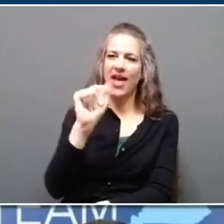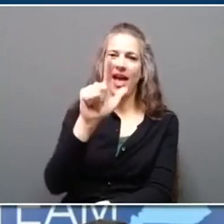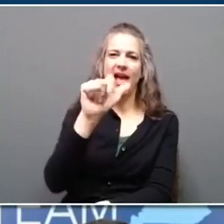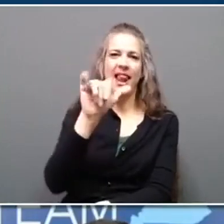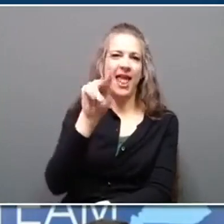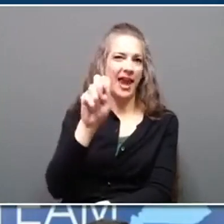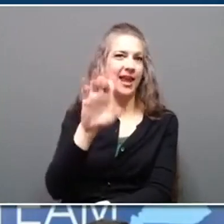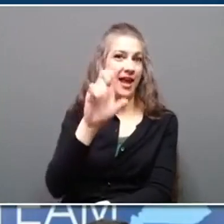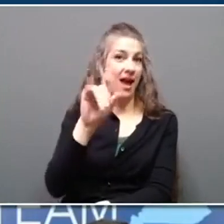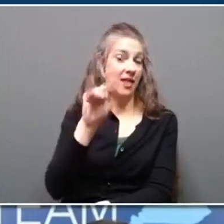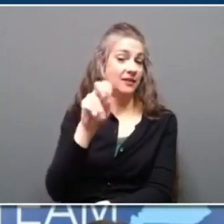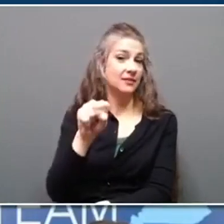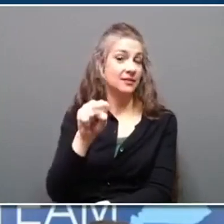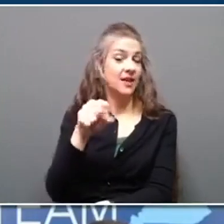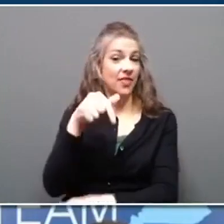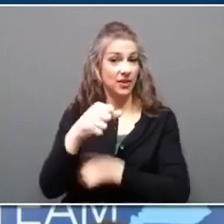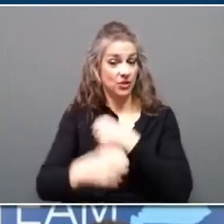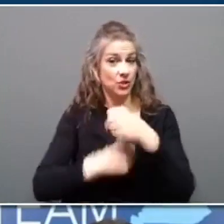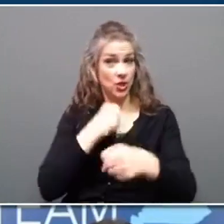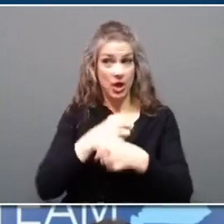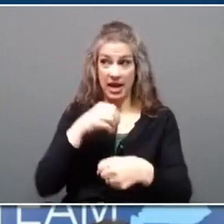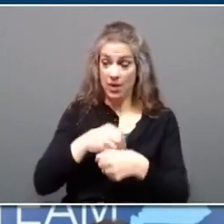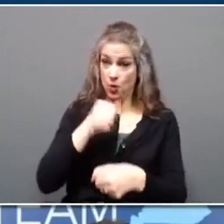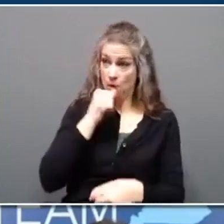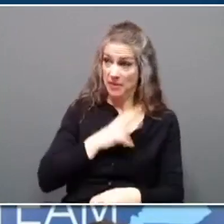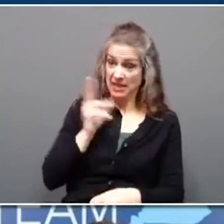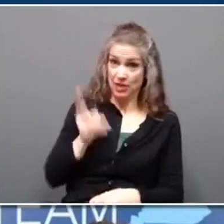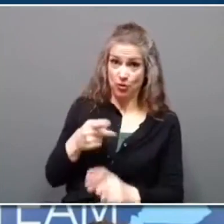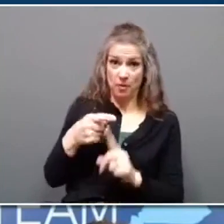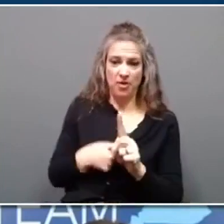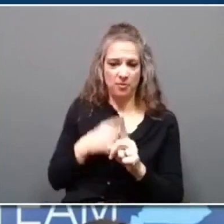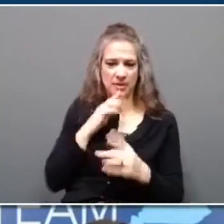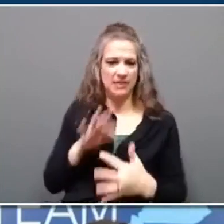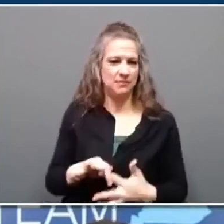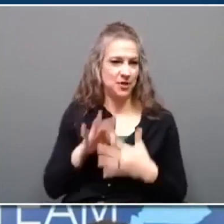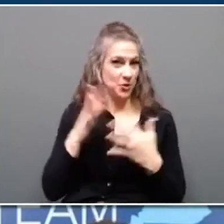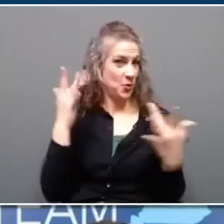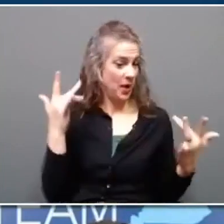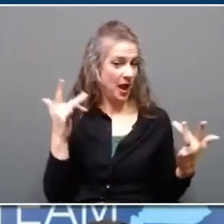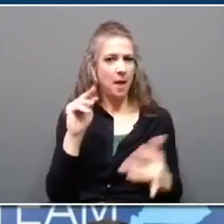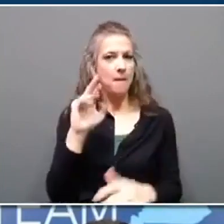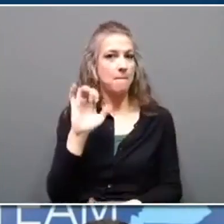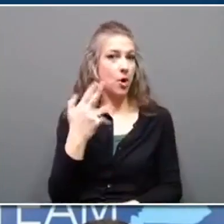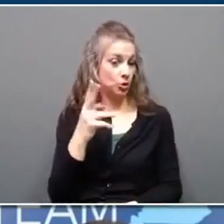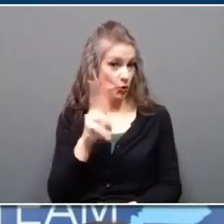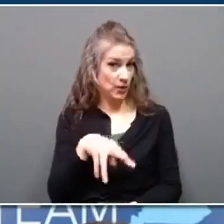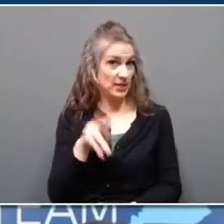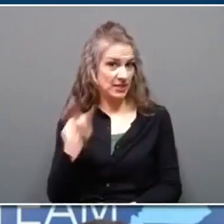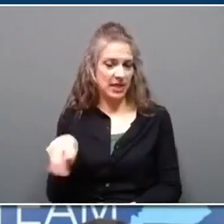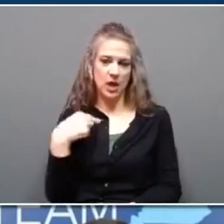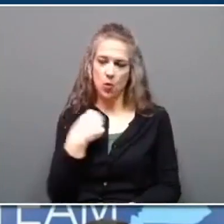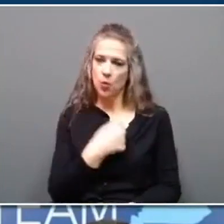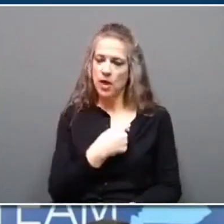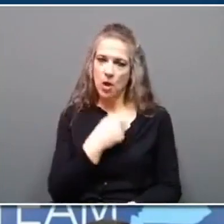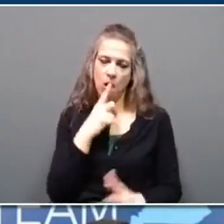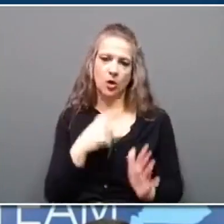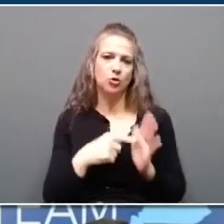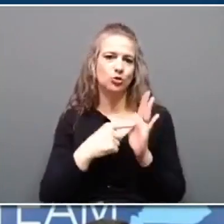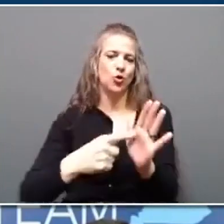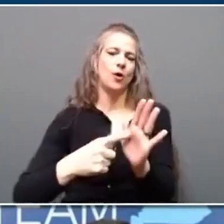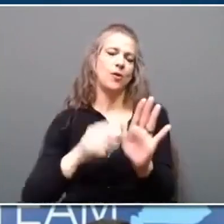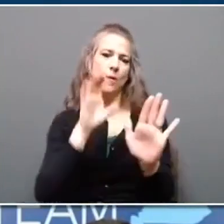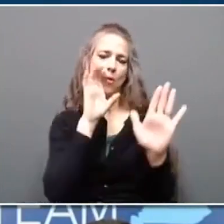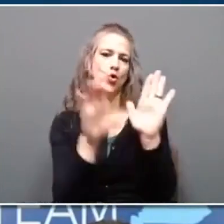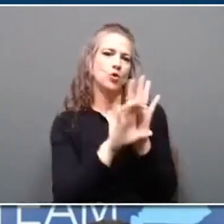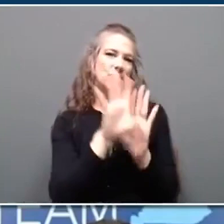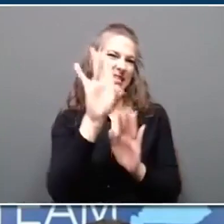Women's History Month in Kentucky is going to be even more special, because on March 22nd, we are unveiling the portraits for the seven new